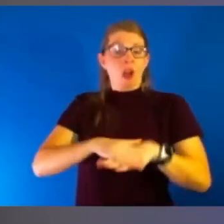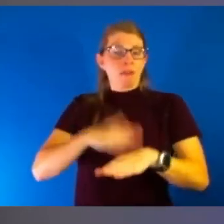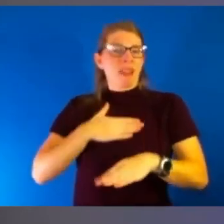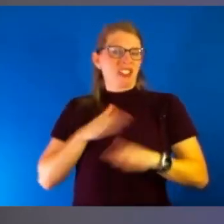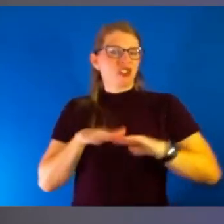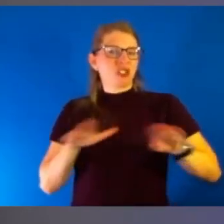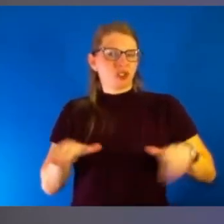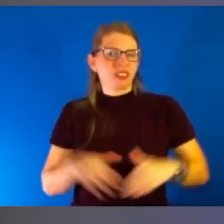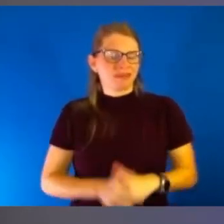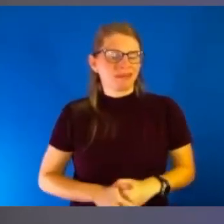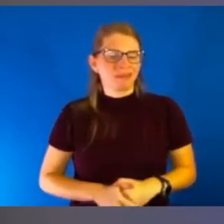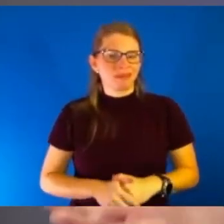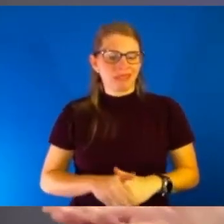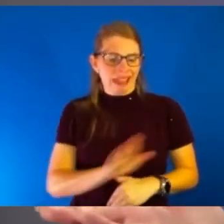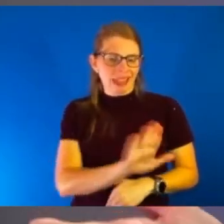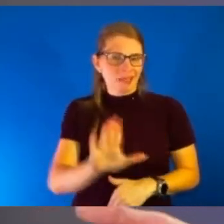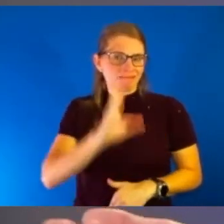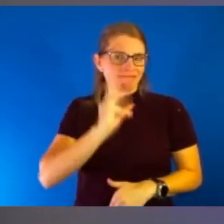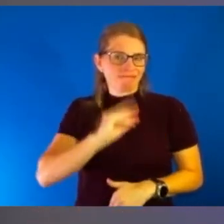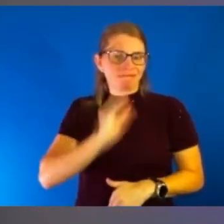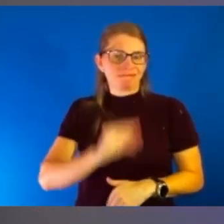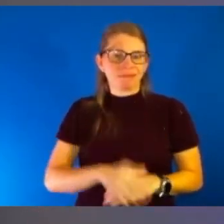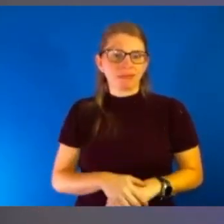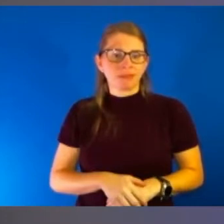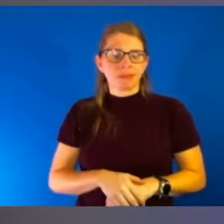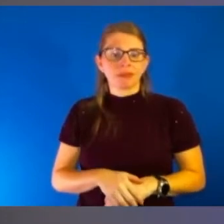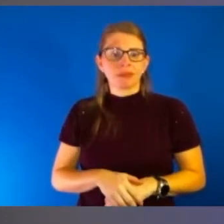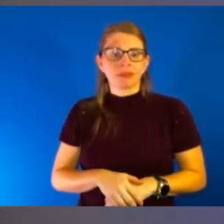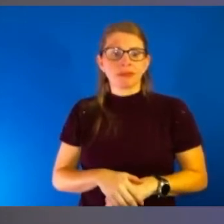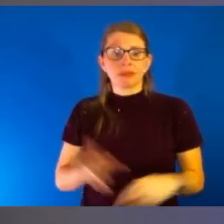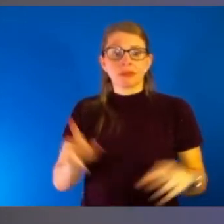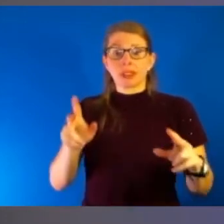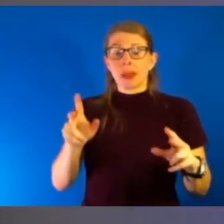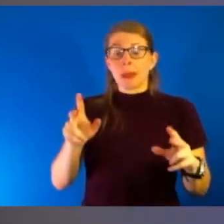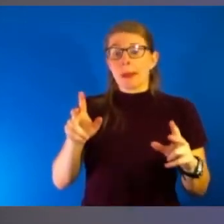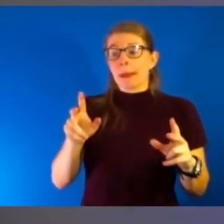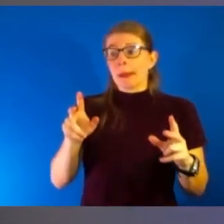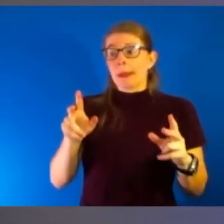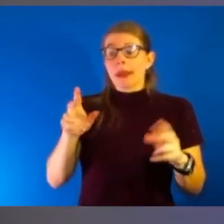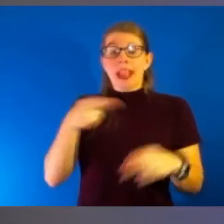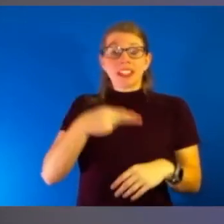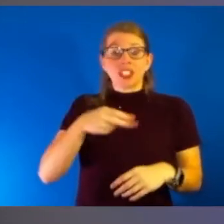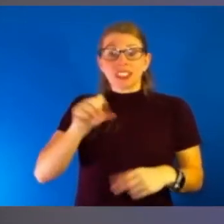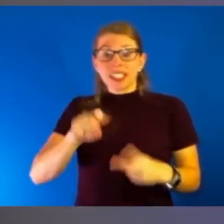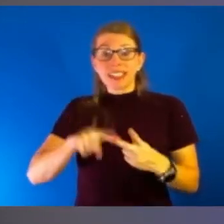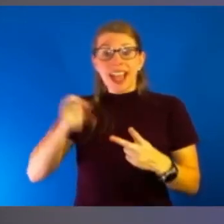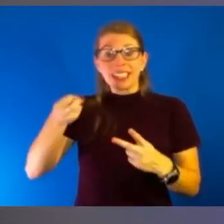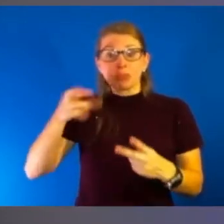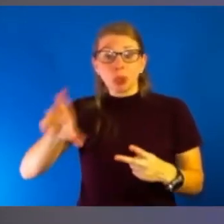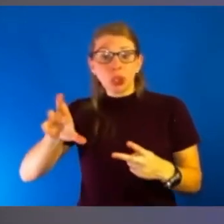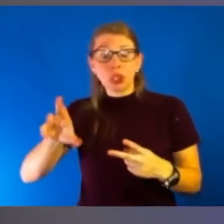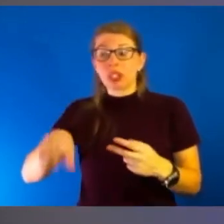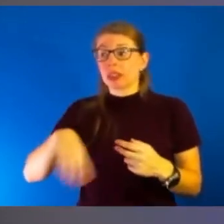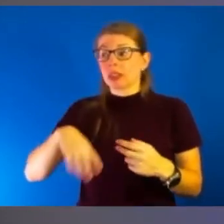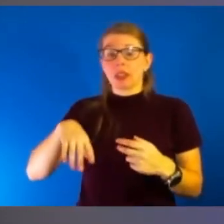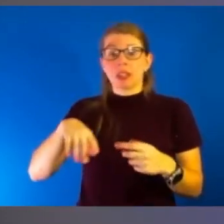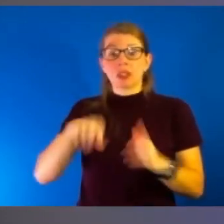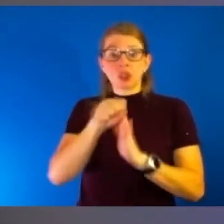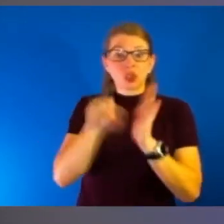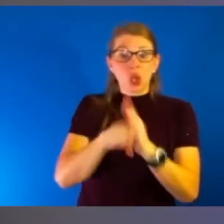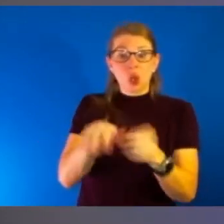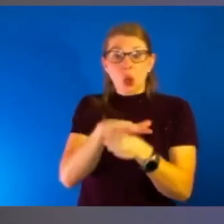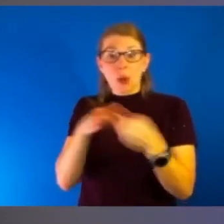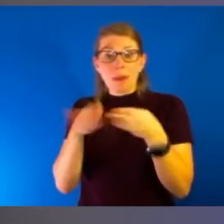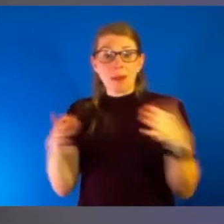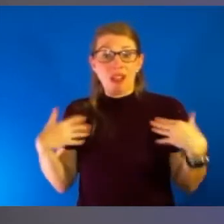I think a lot of civil servants like those in ASPR, like those across HHS, and importantly, all of our state and local public health